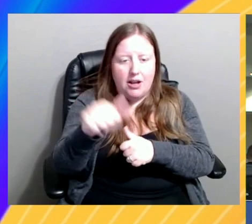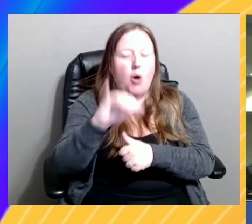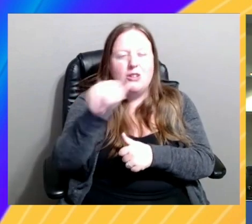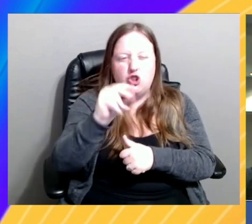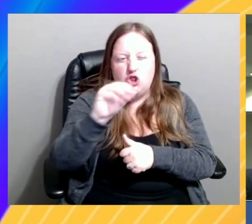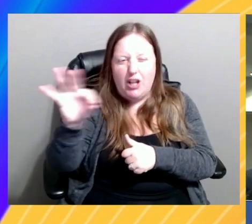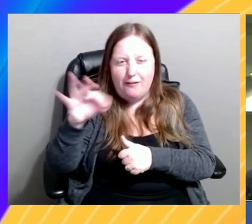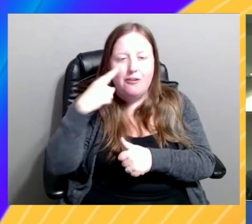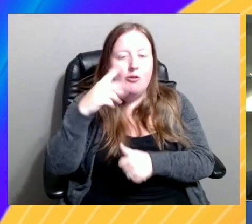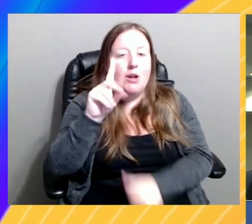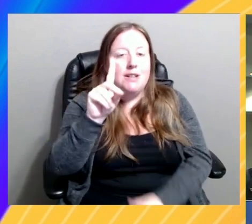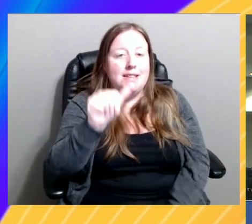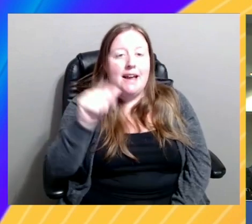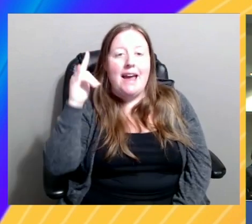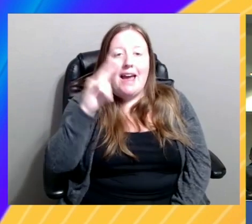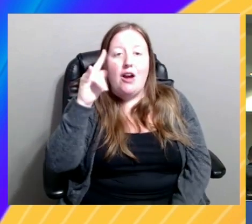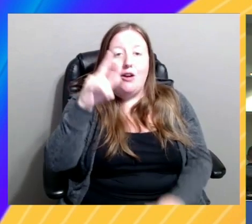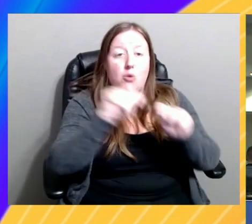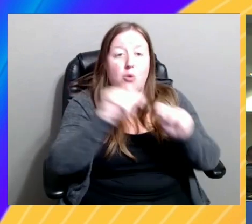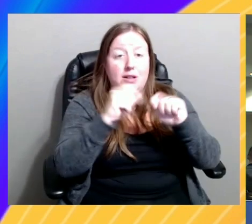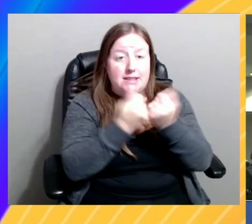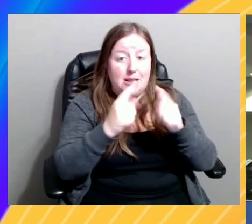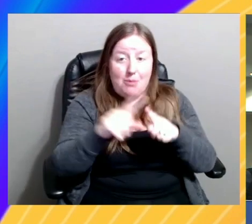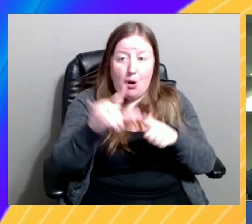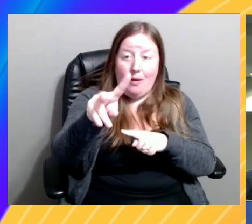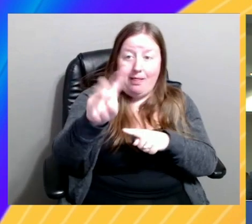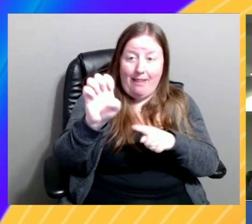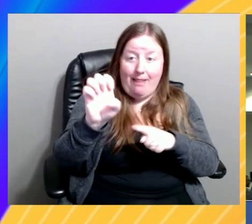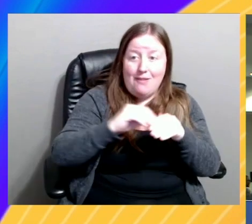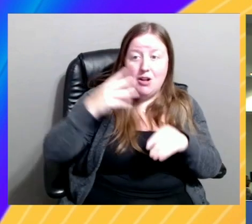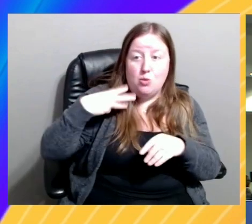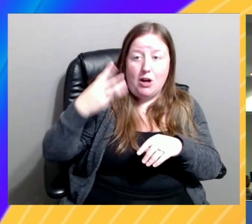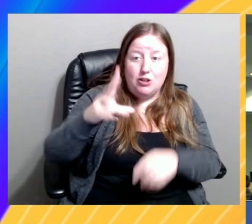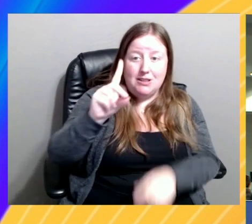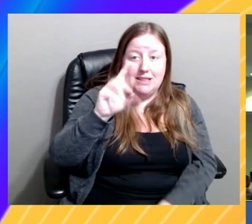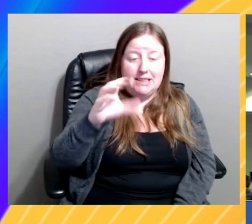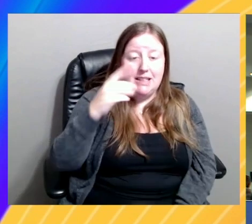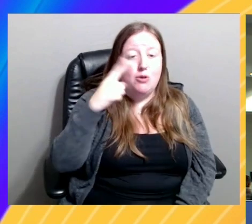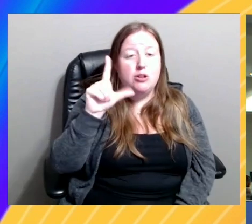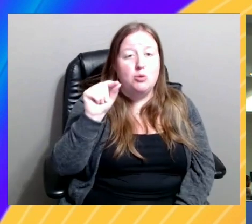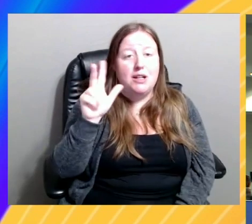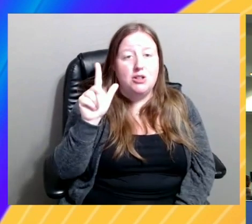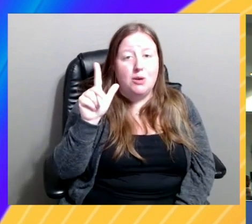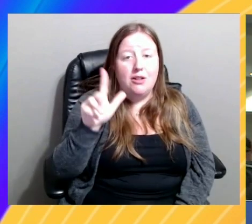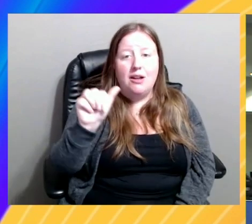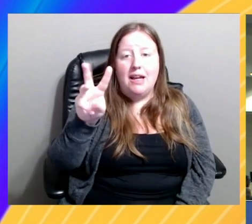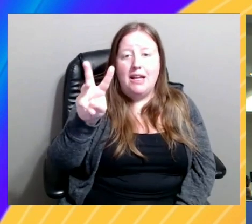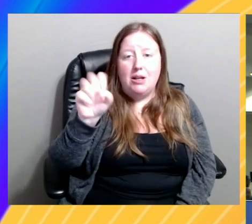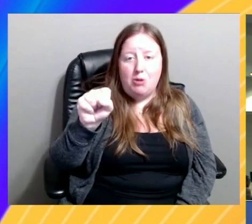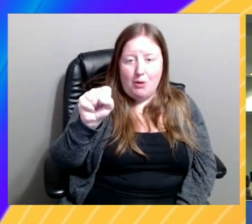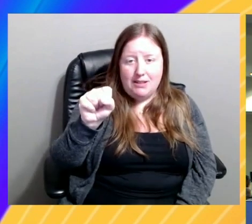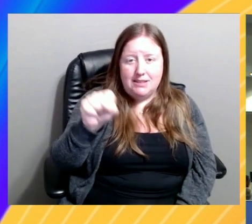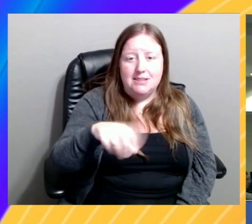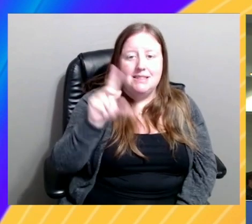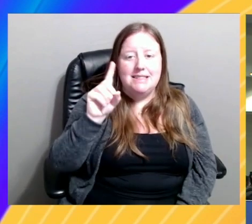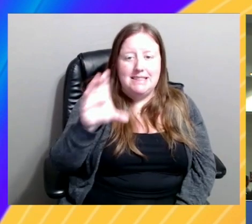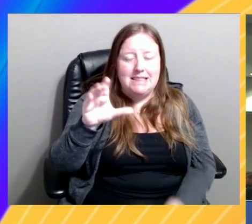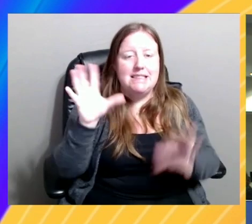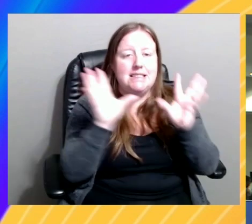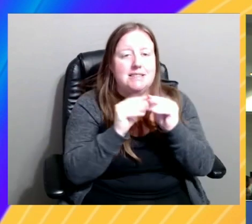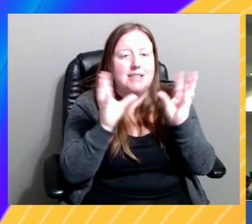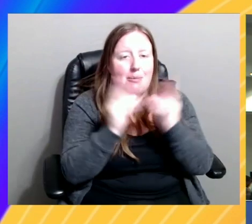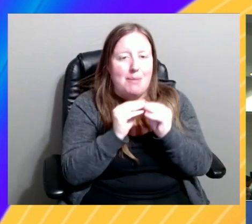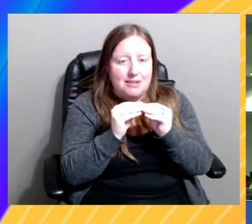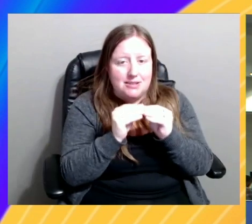team, but we are live from Washington, D.C. at the 2023 AWS D.C. Summit. And with